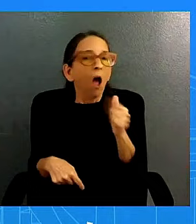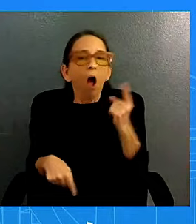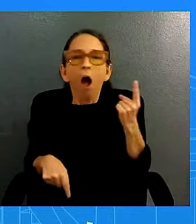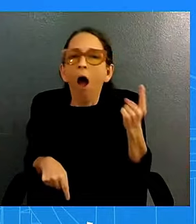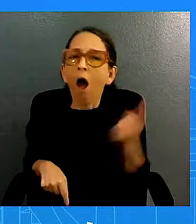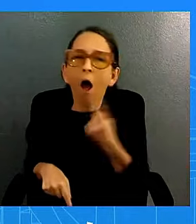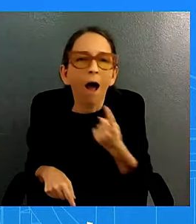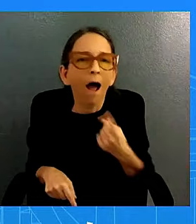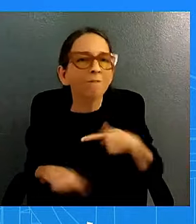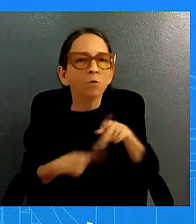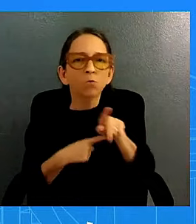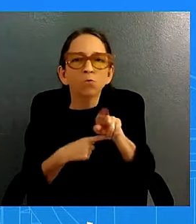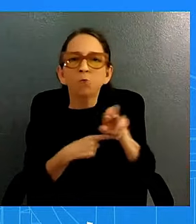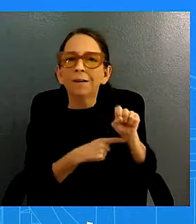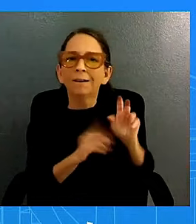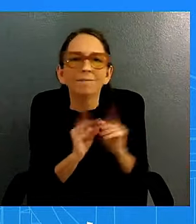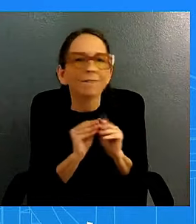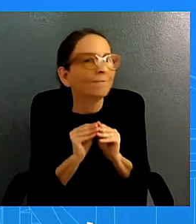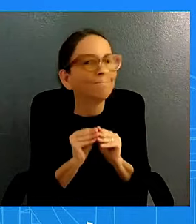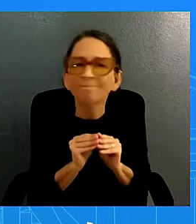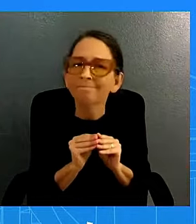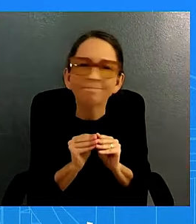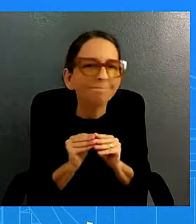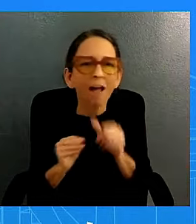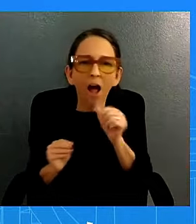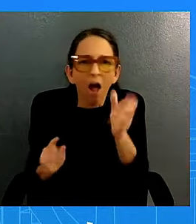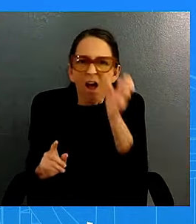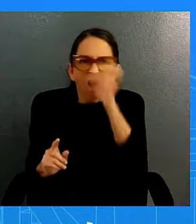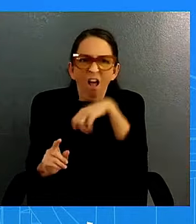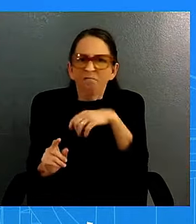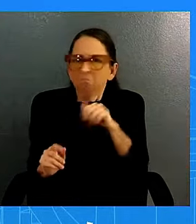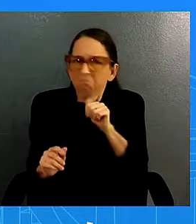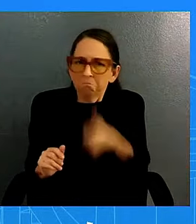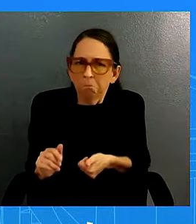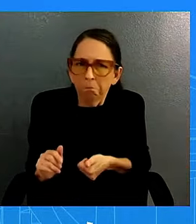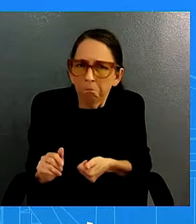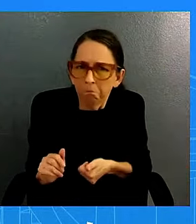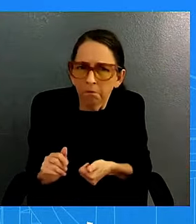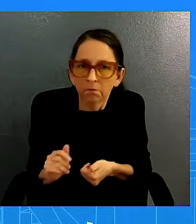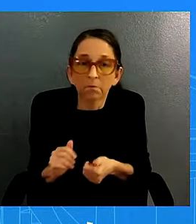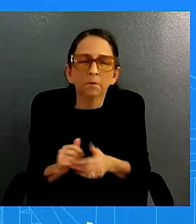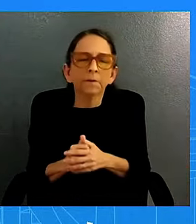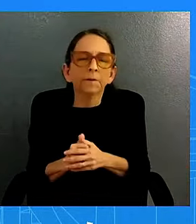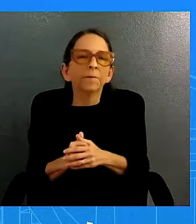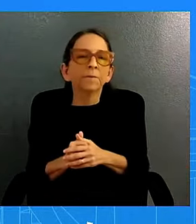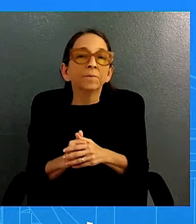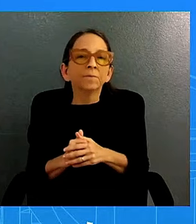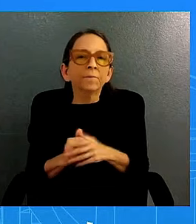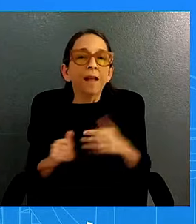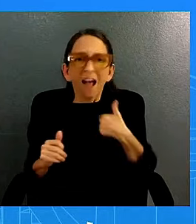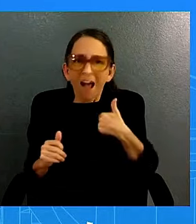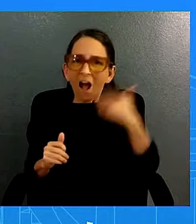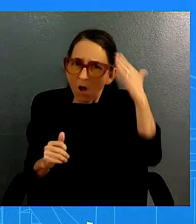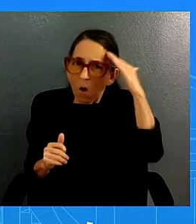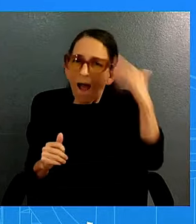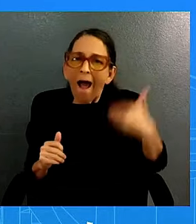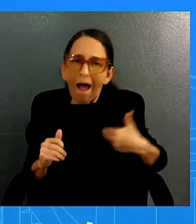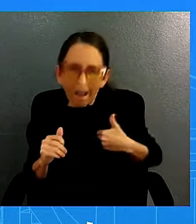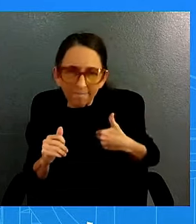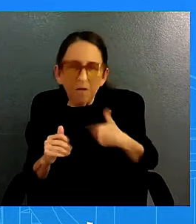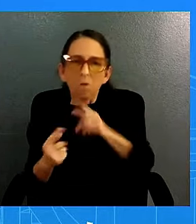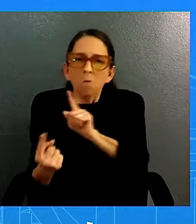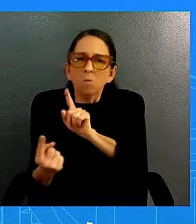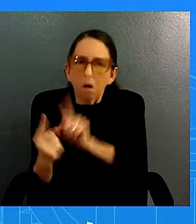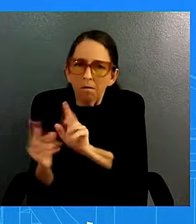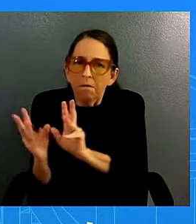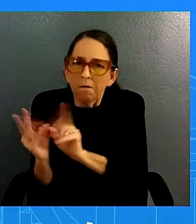back and forth about i totally understand there's been some bilat some there's been some other visit where there has not been some press conferences right